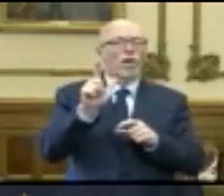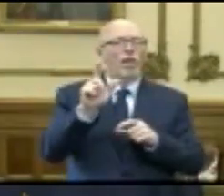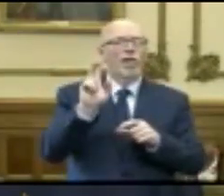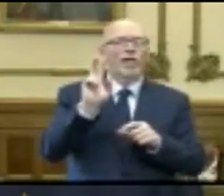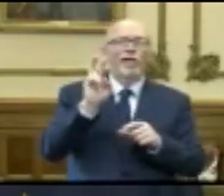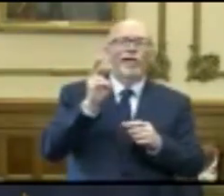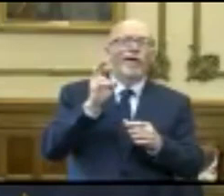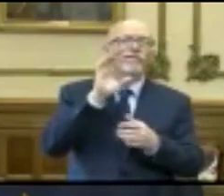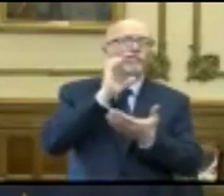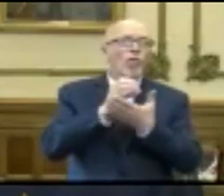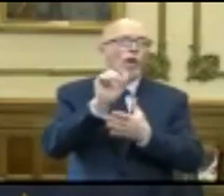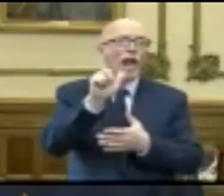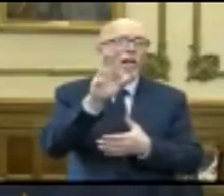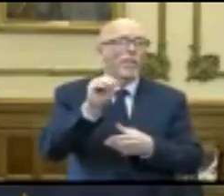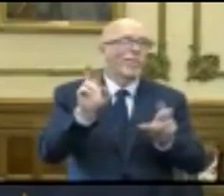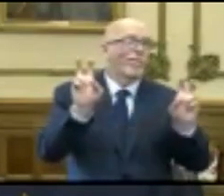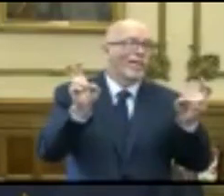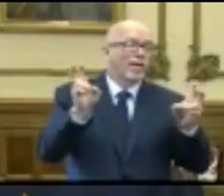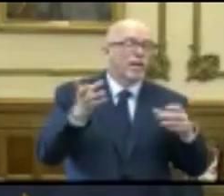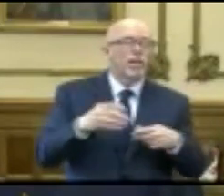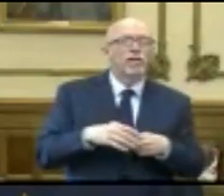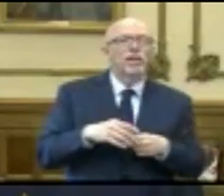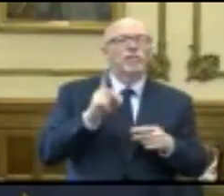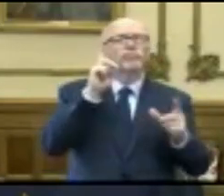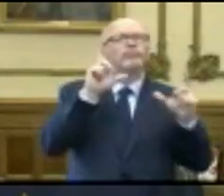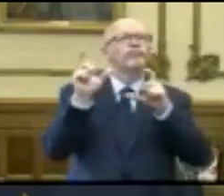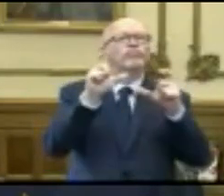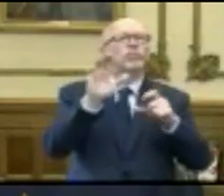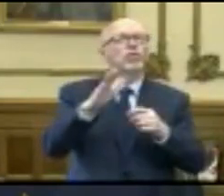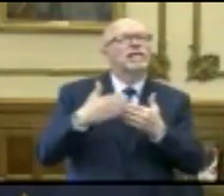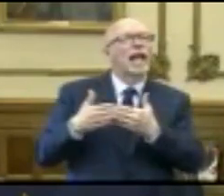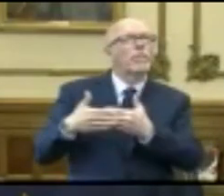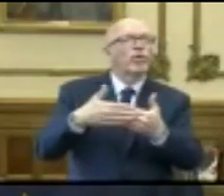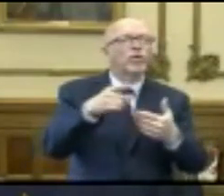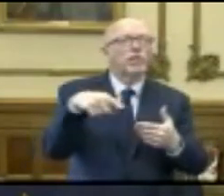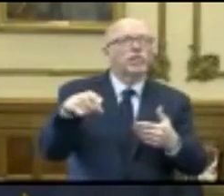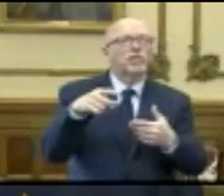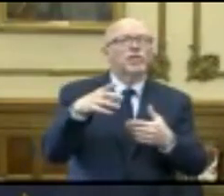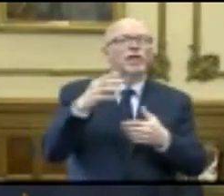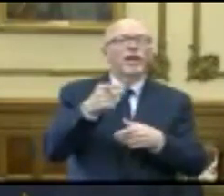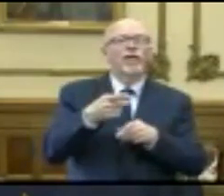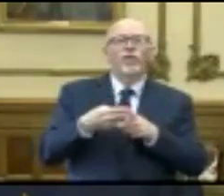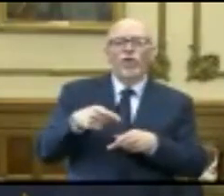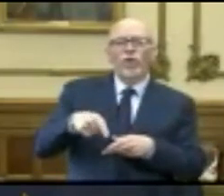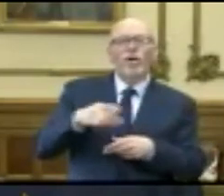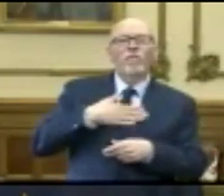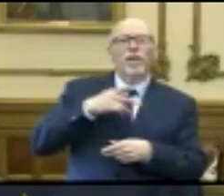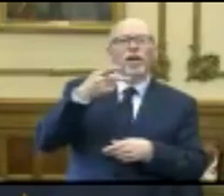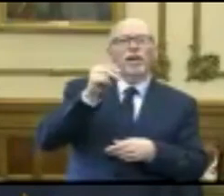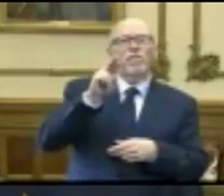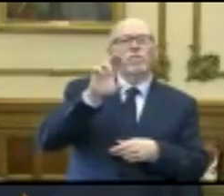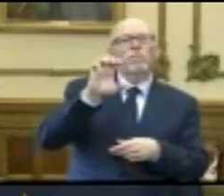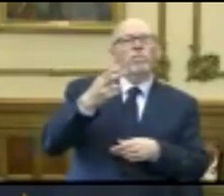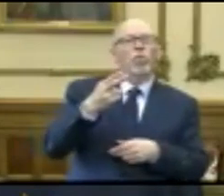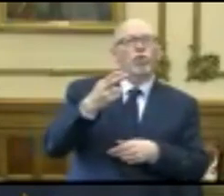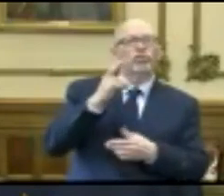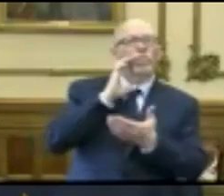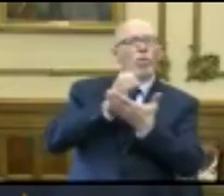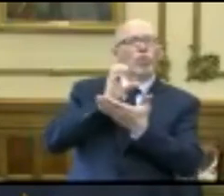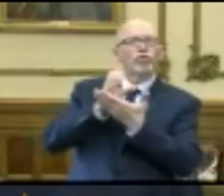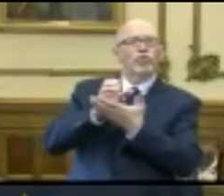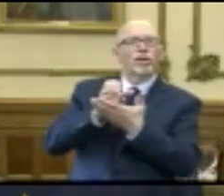album, if you will, photographing neighbors and calling it her Porch Portraits Project